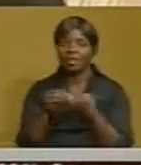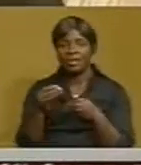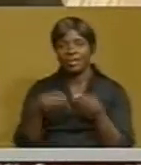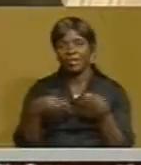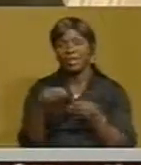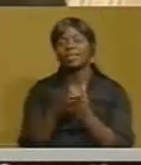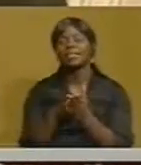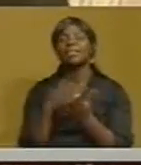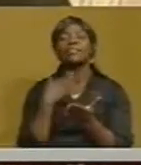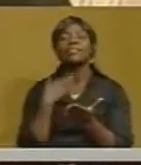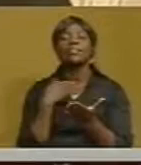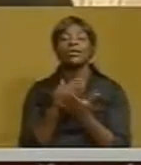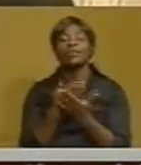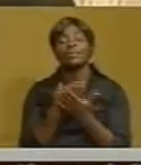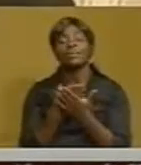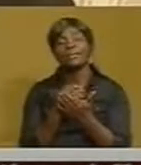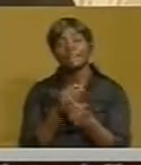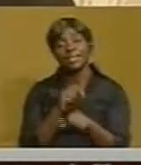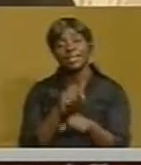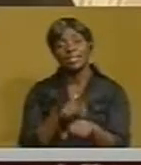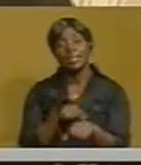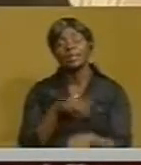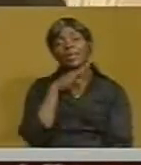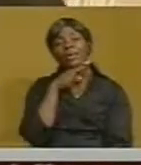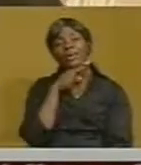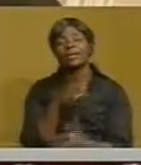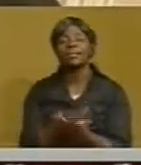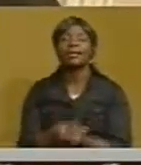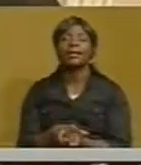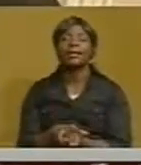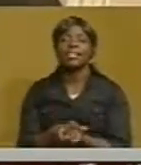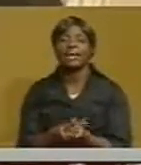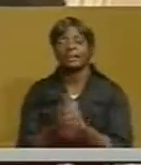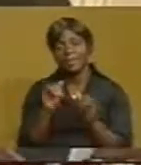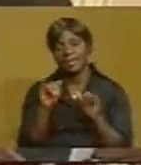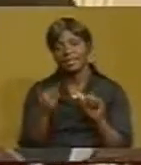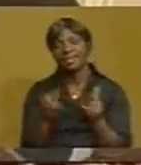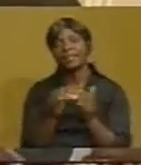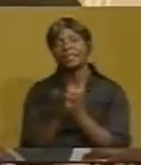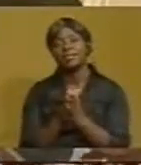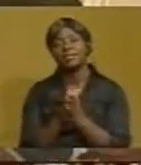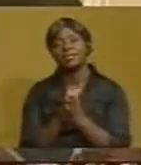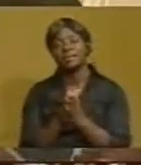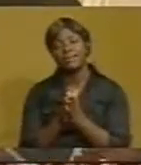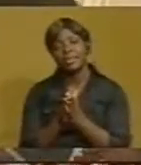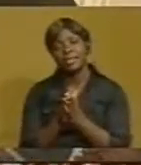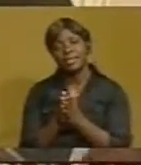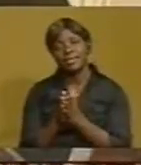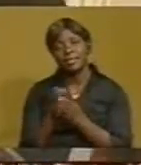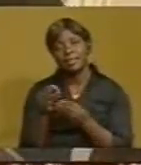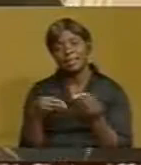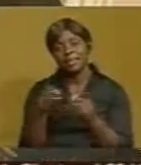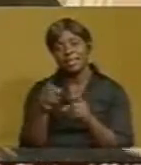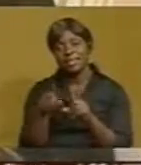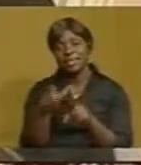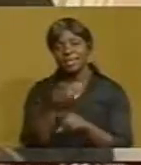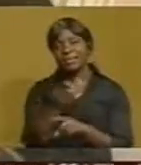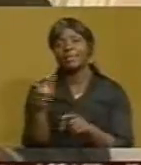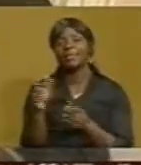come now to increase domestic income generation capacities and savings that can enable our country.